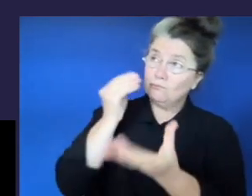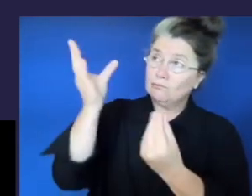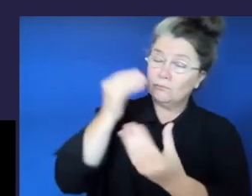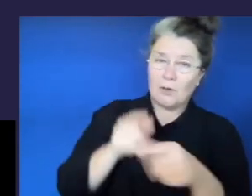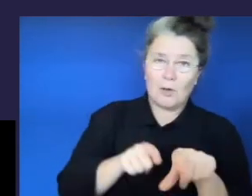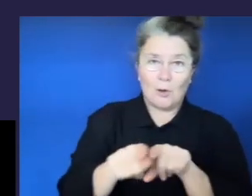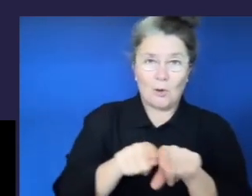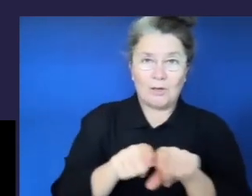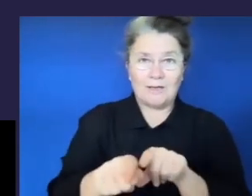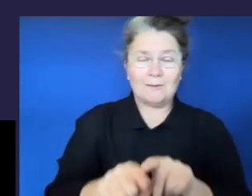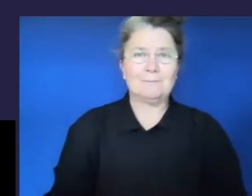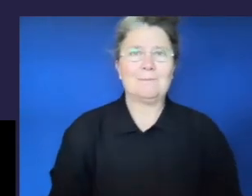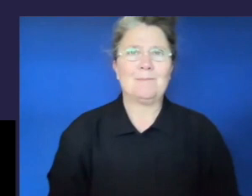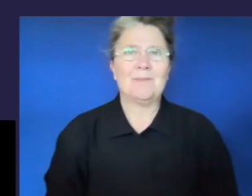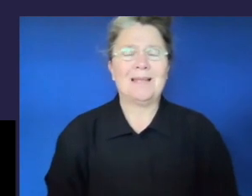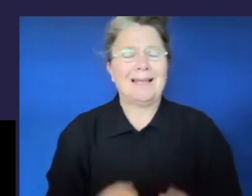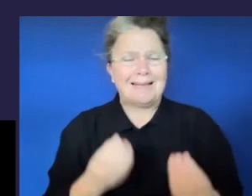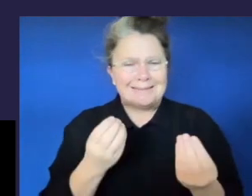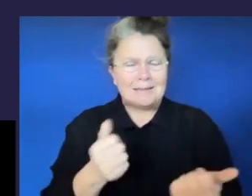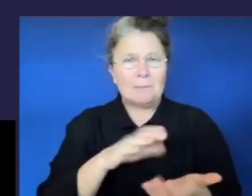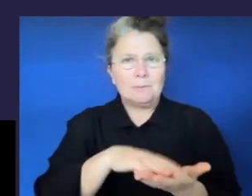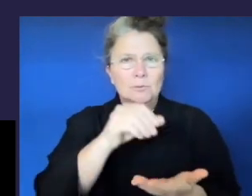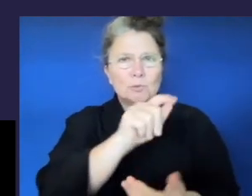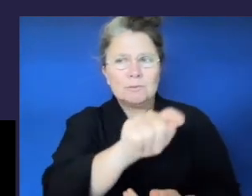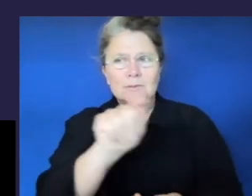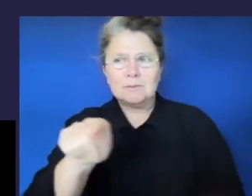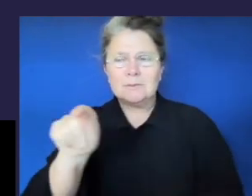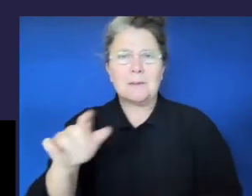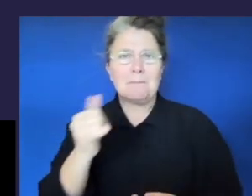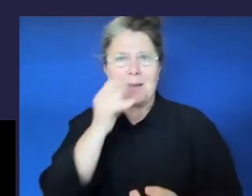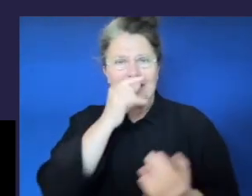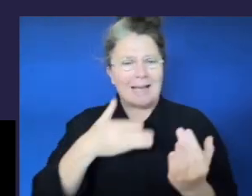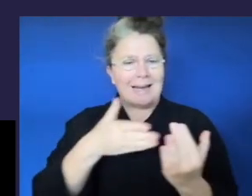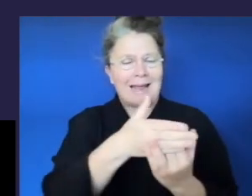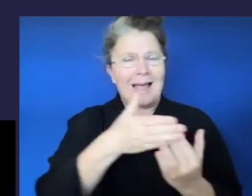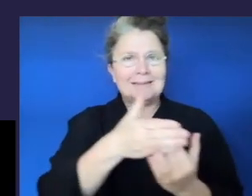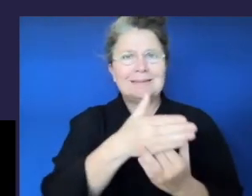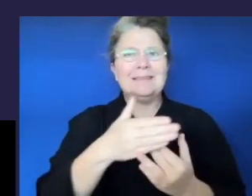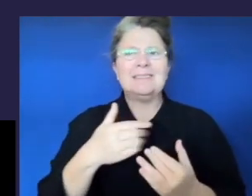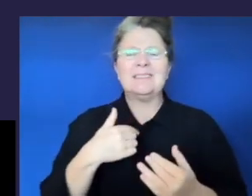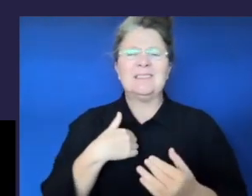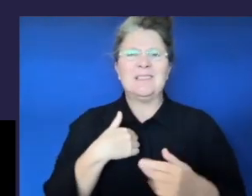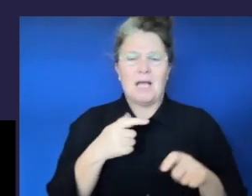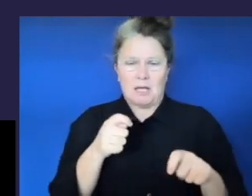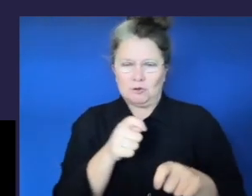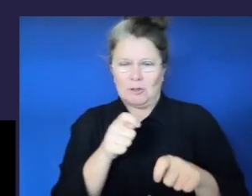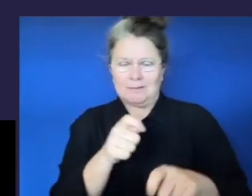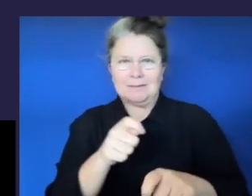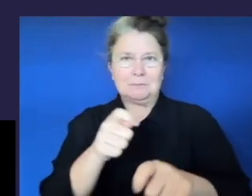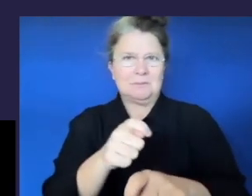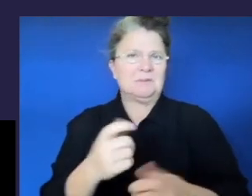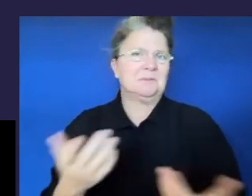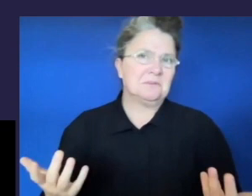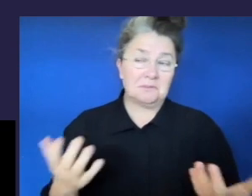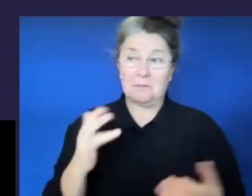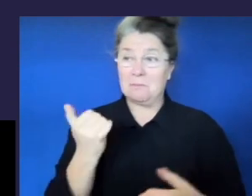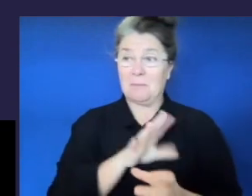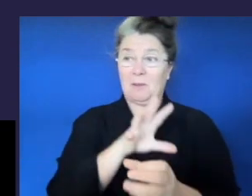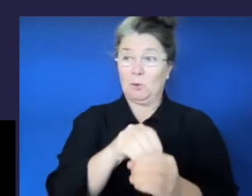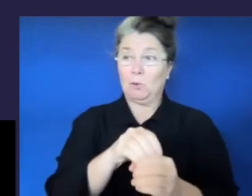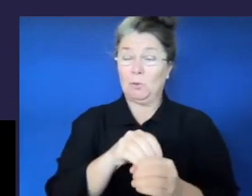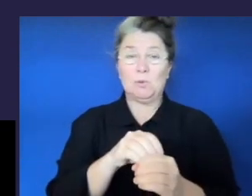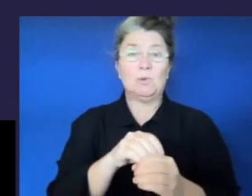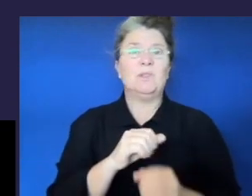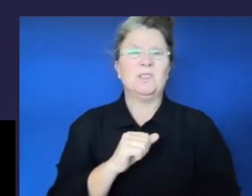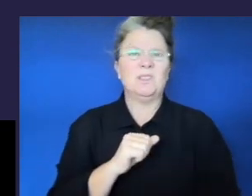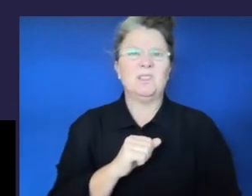students, some students may also access tiers of adjustment that extend from this. These include supplementary, substantial